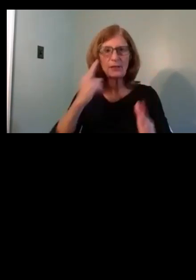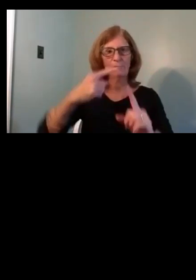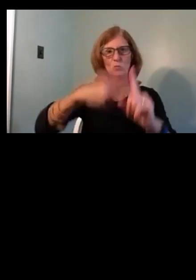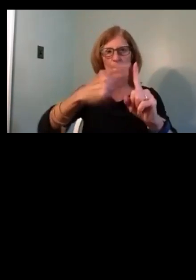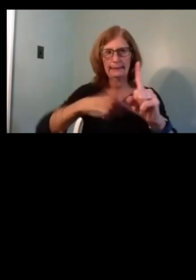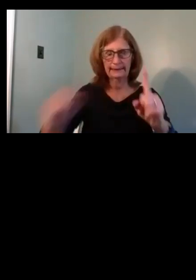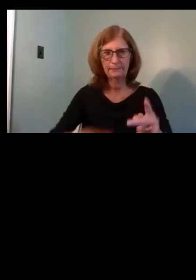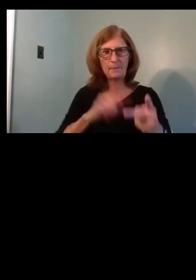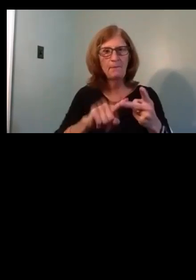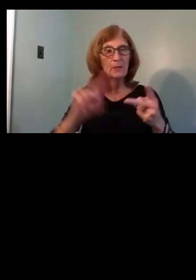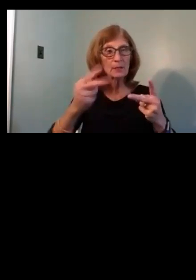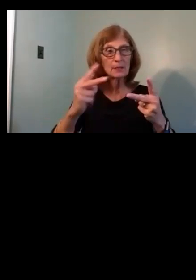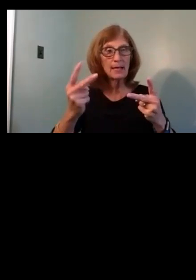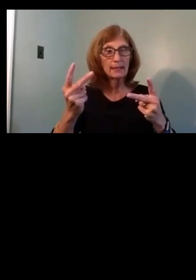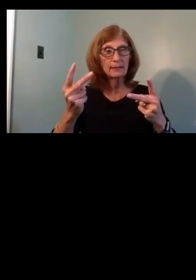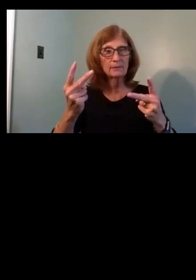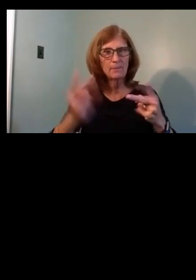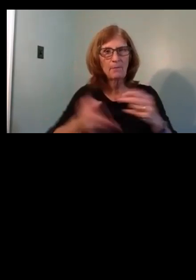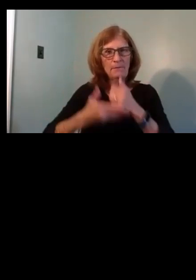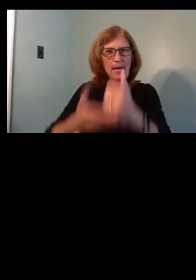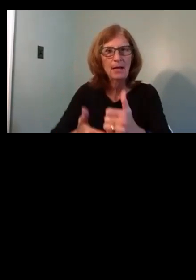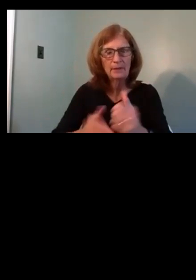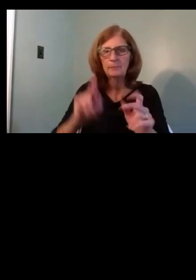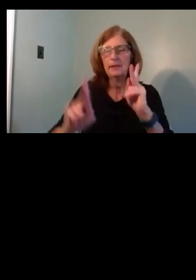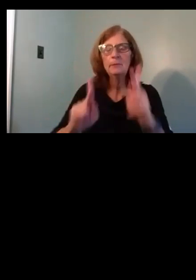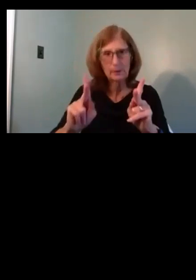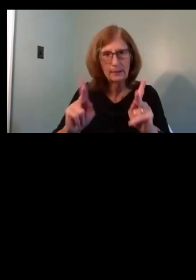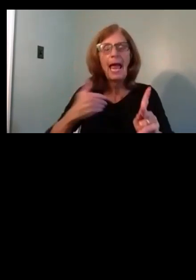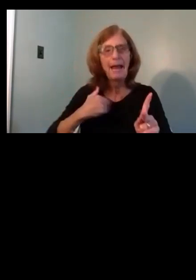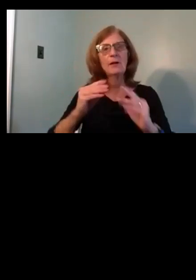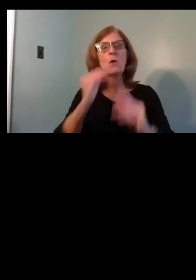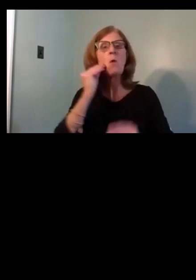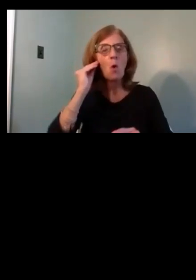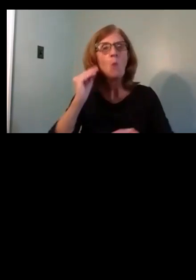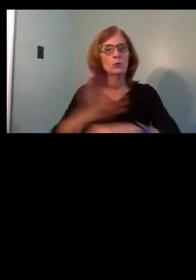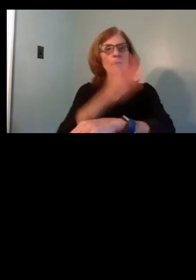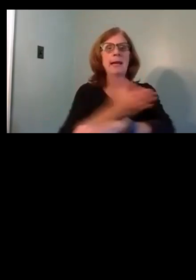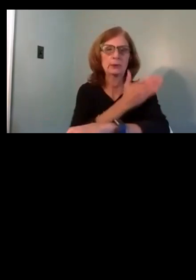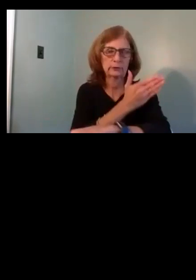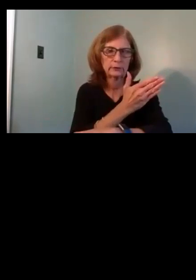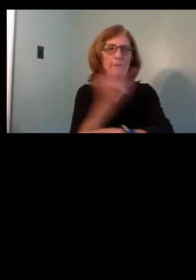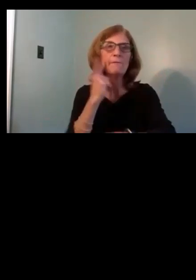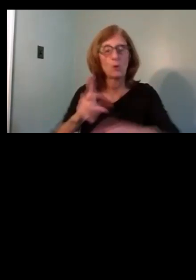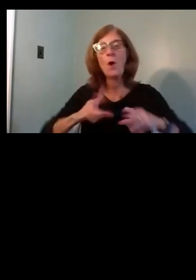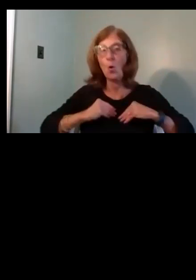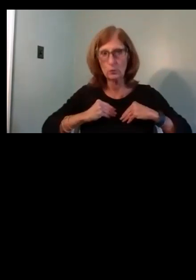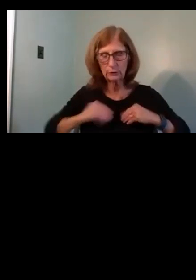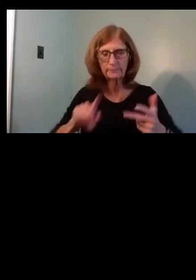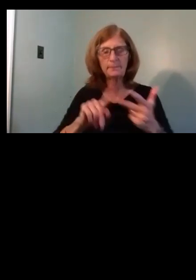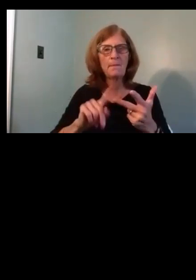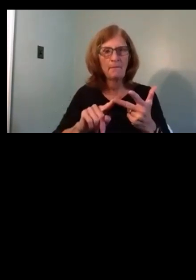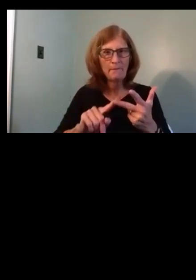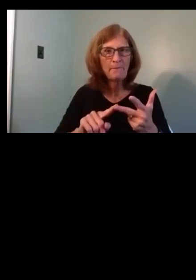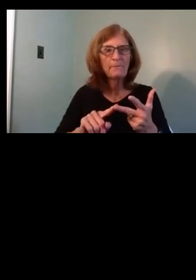um, highest-ranking program was helping people make home repairs, which is our homeowner assistance program. Helping people